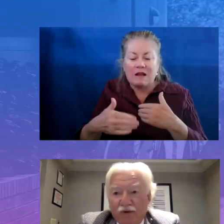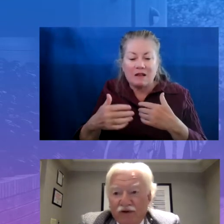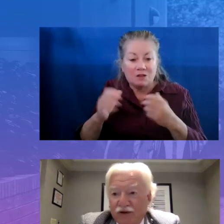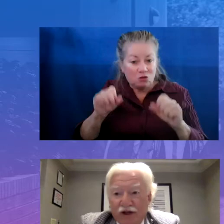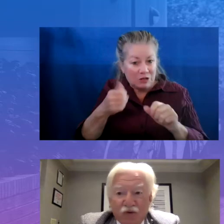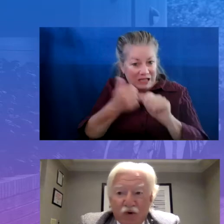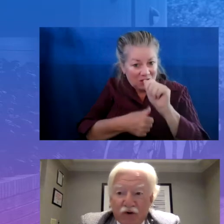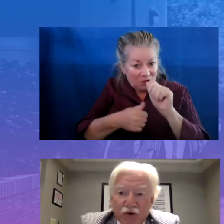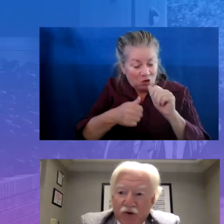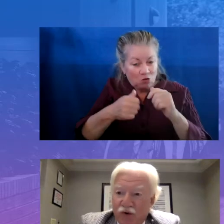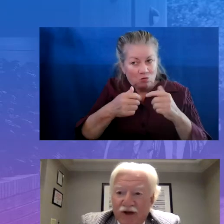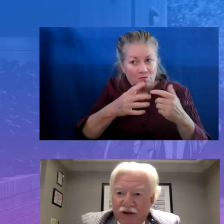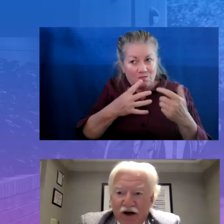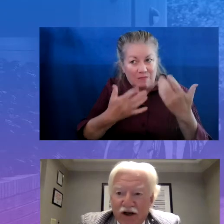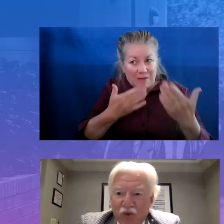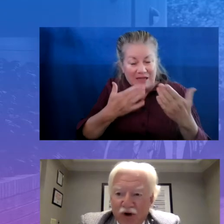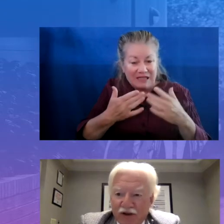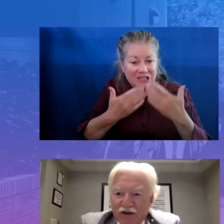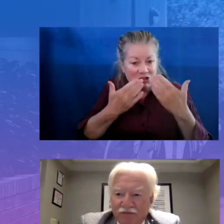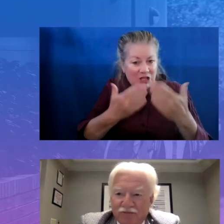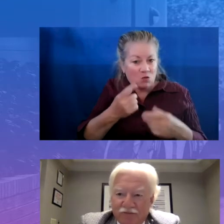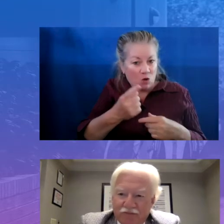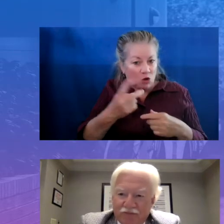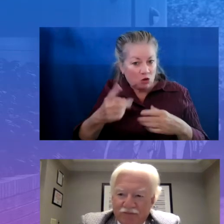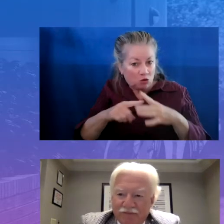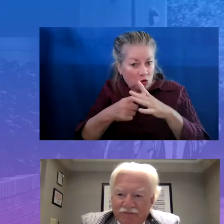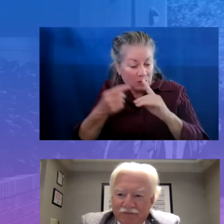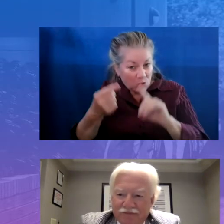you maybe suggest one or two starting points?